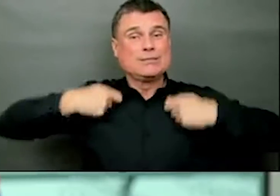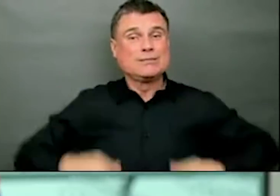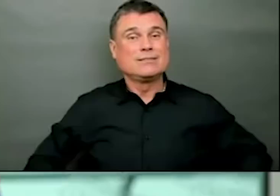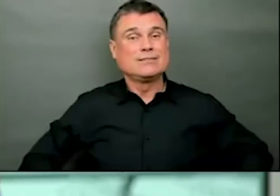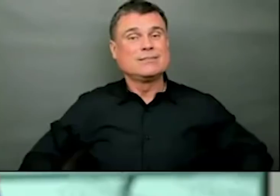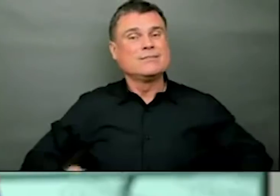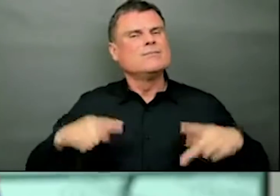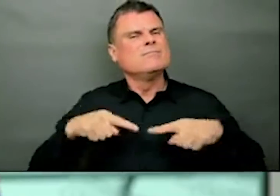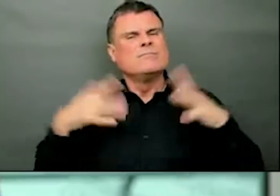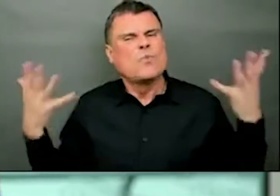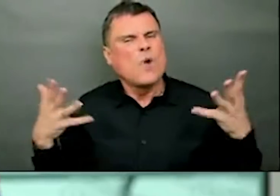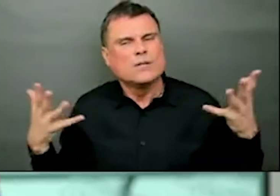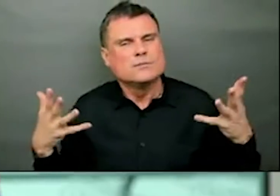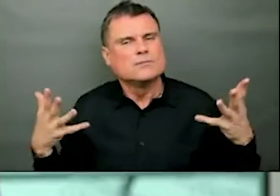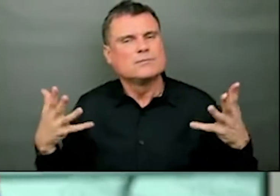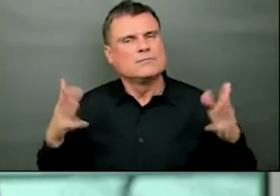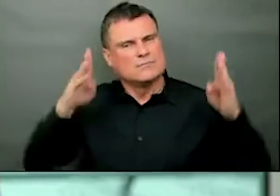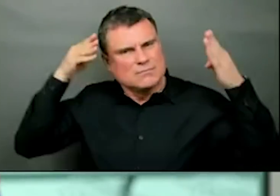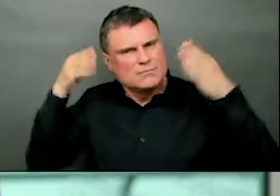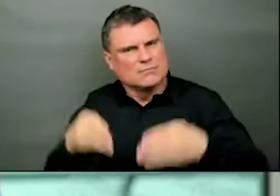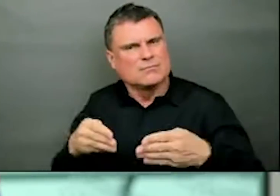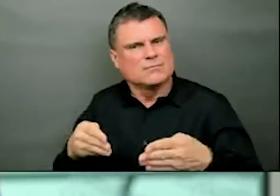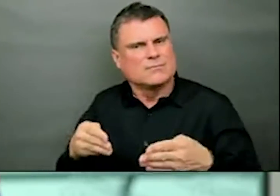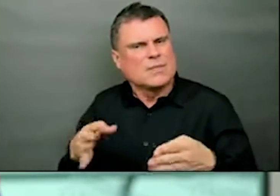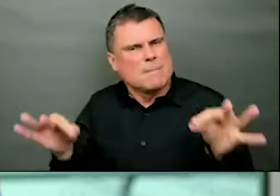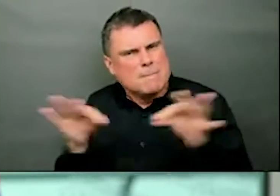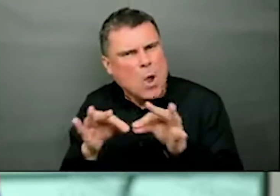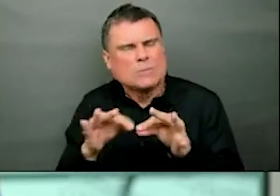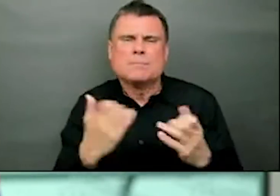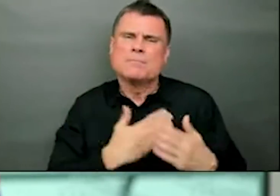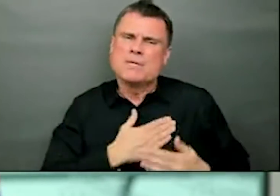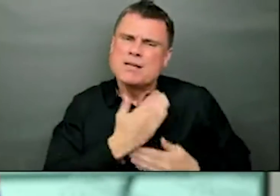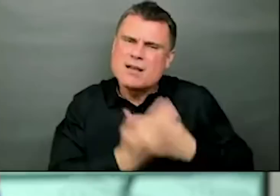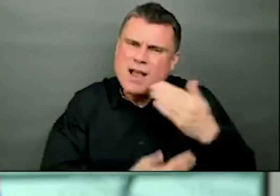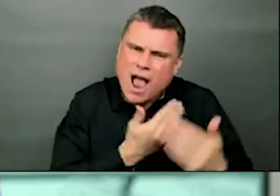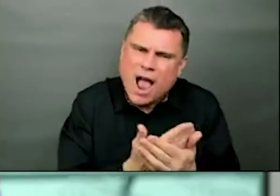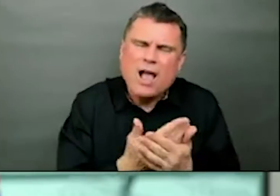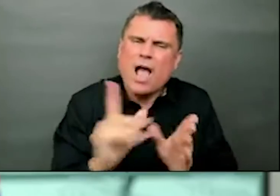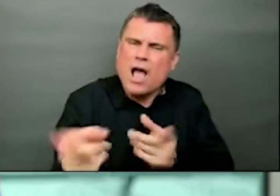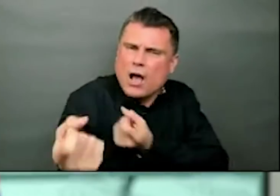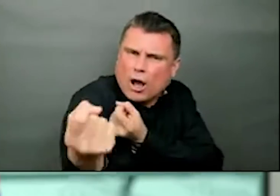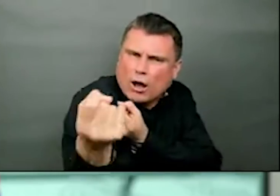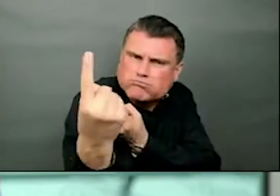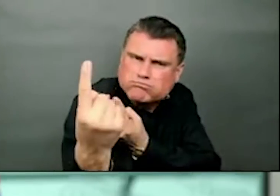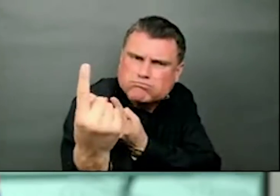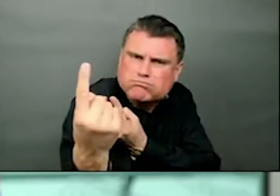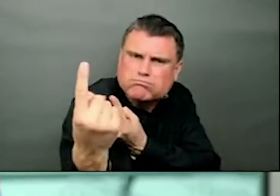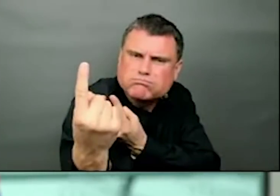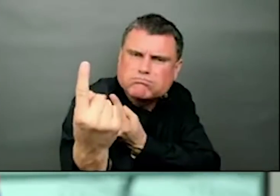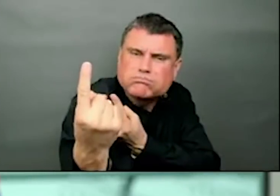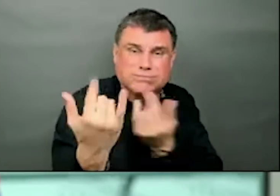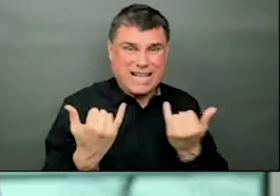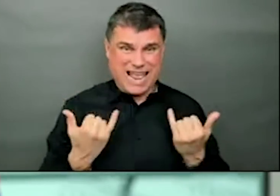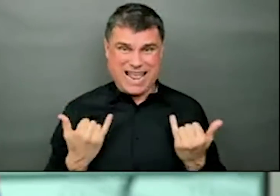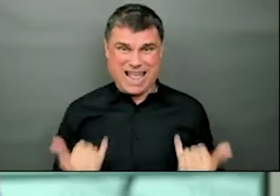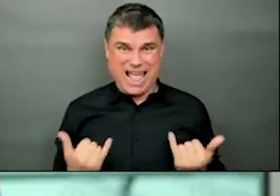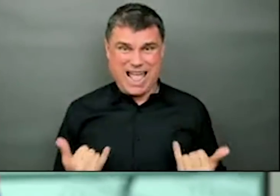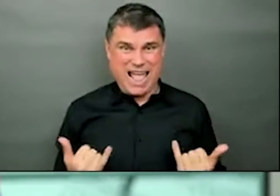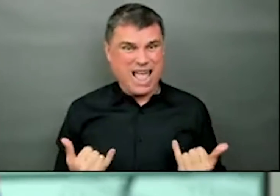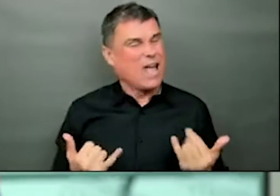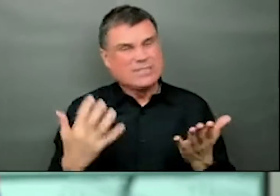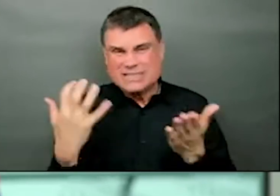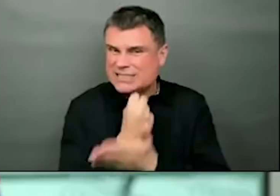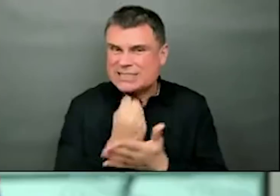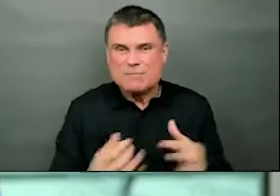this pandemic. And as we come on to a year, it is more relevant than ever. Supporting the store